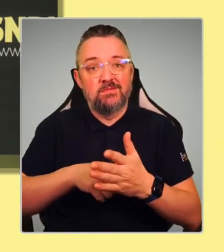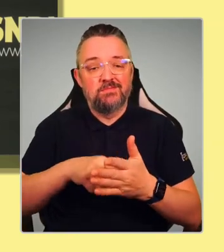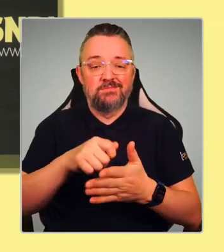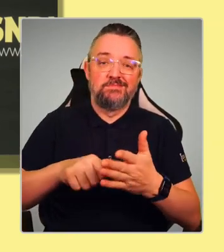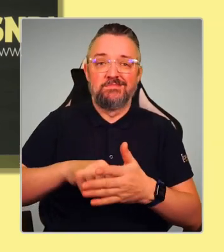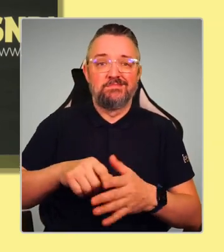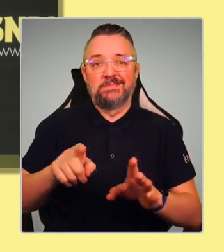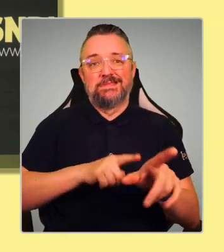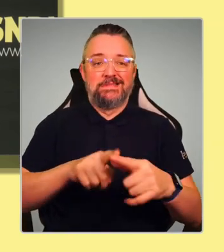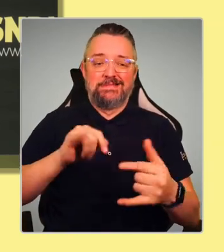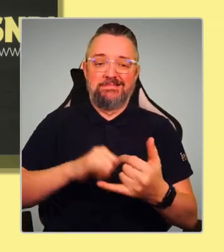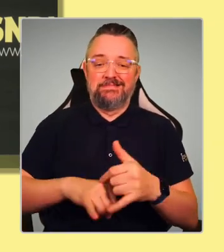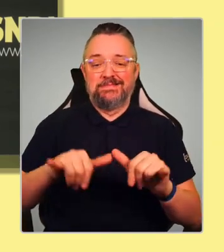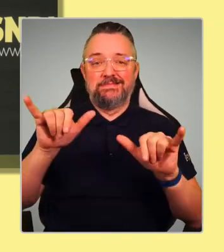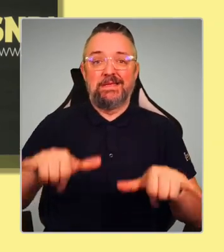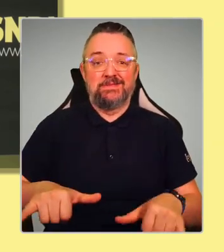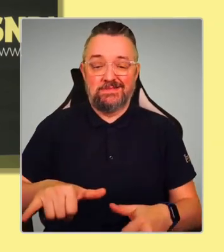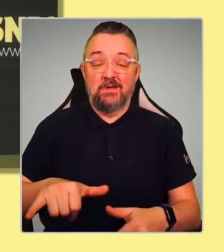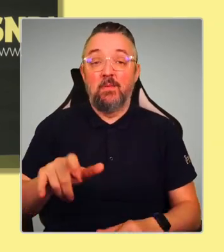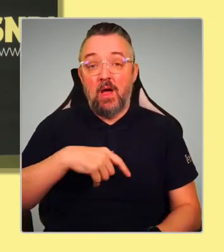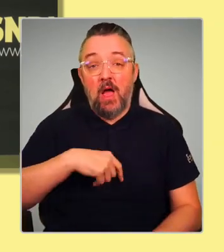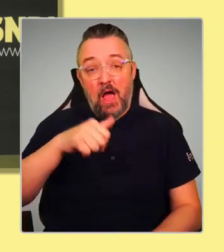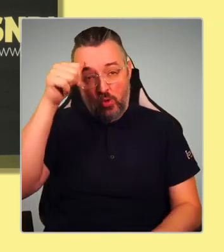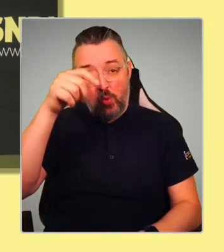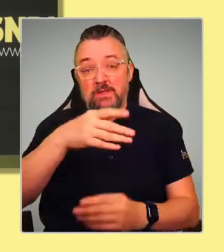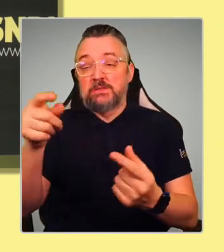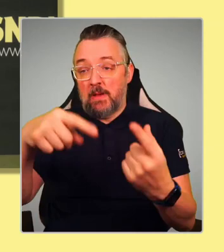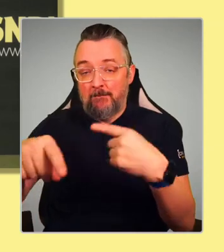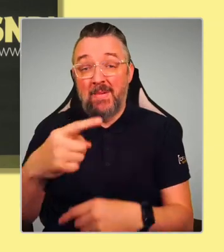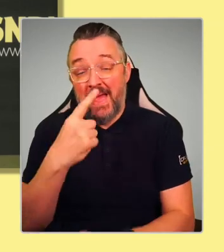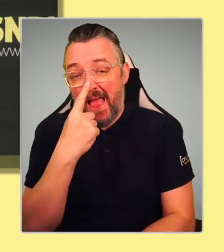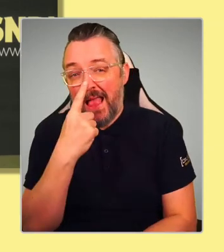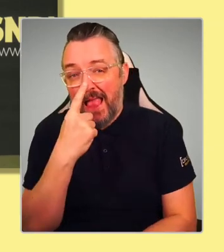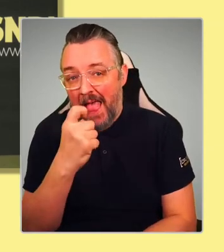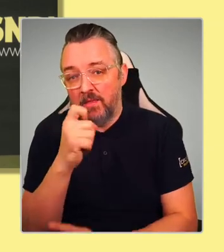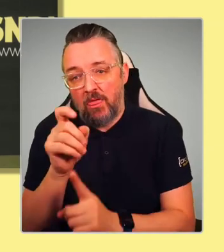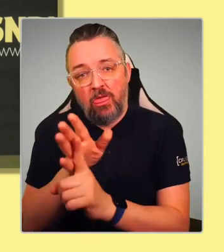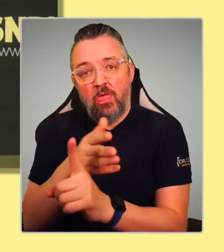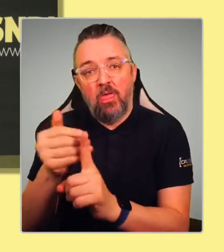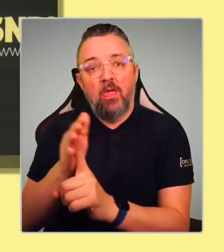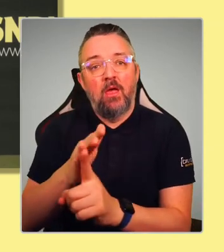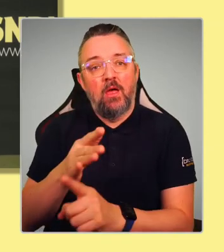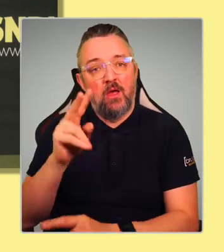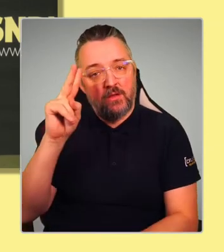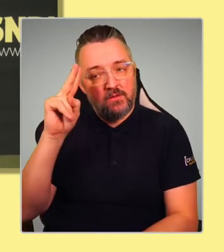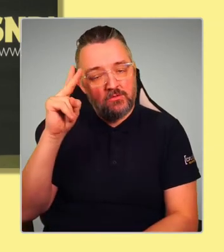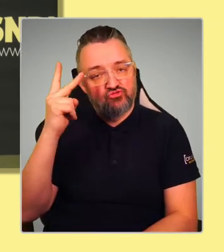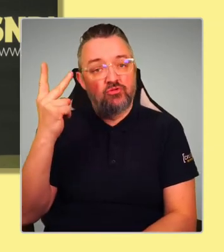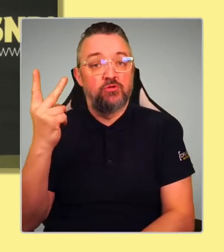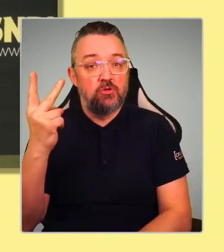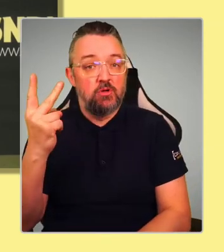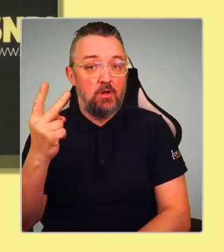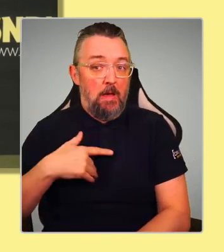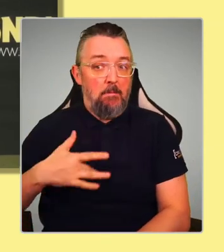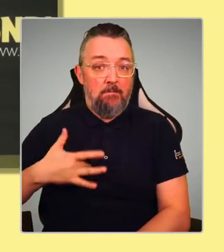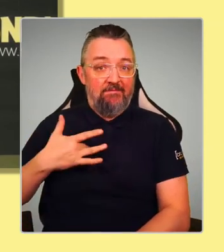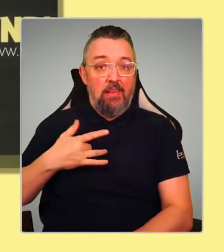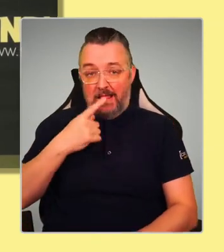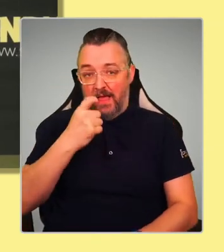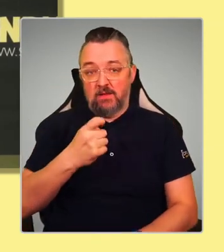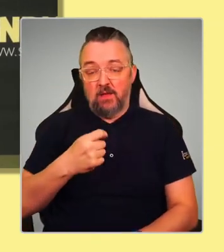that I am convinced can be persuaded. And I agree with Ash that the people of Scotland are sovereign.